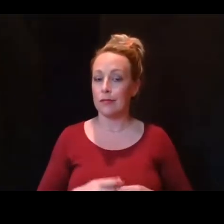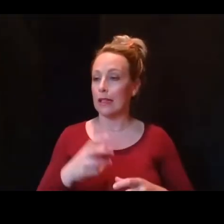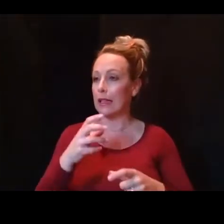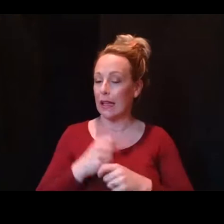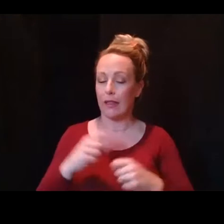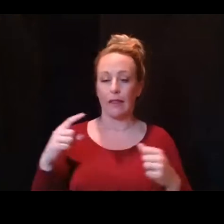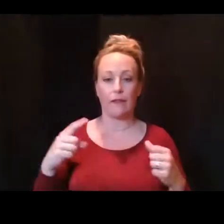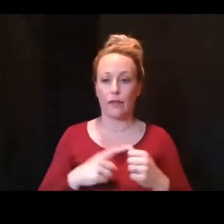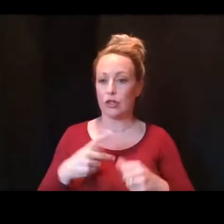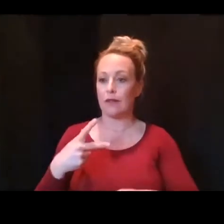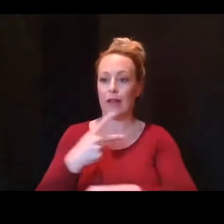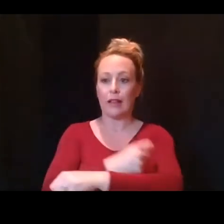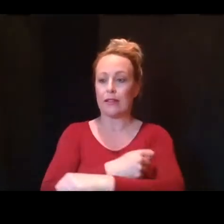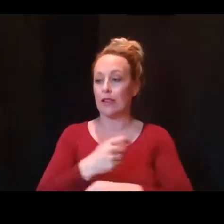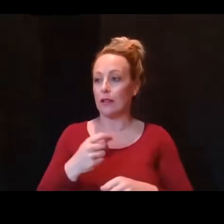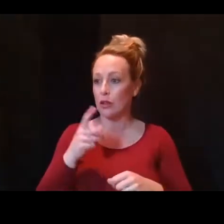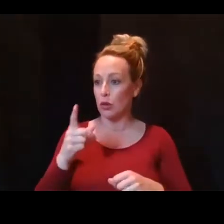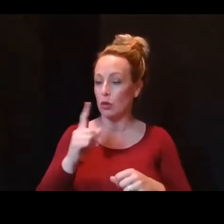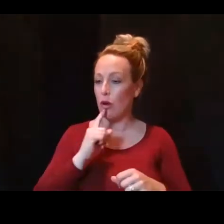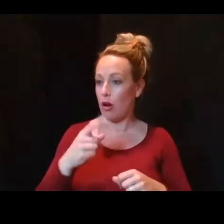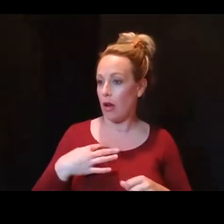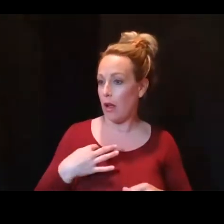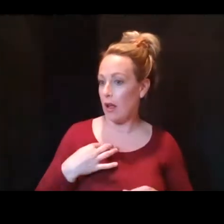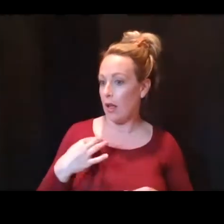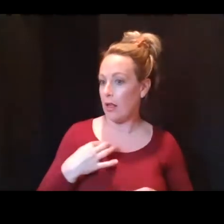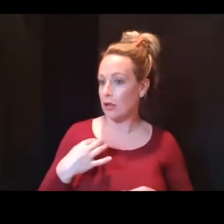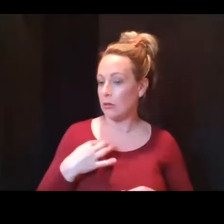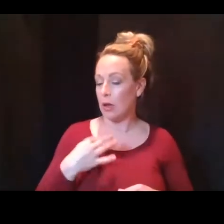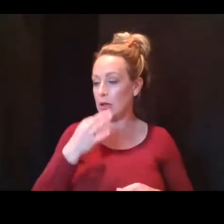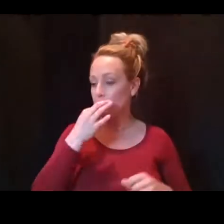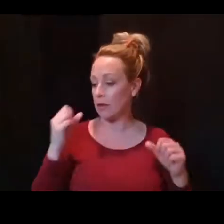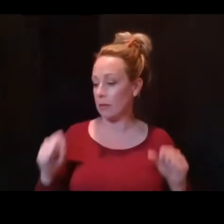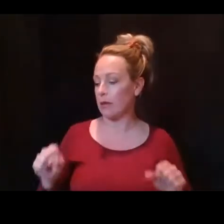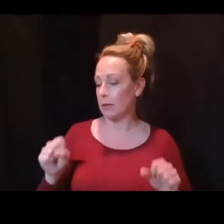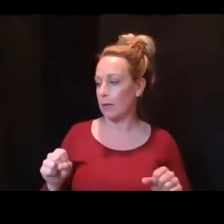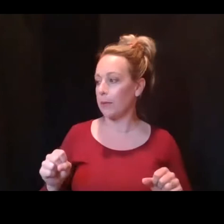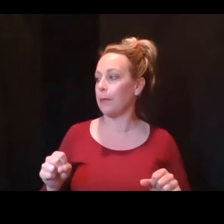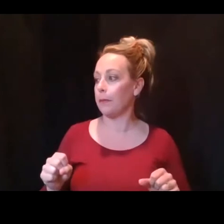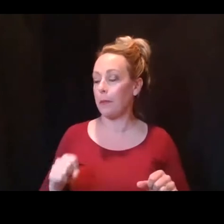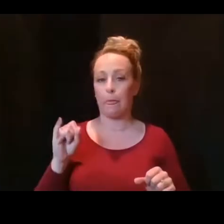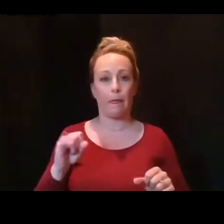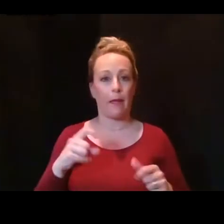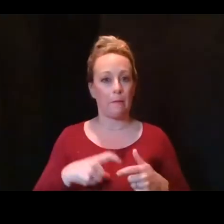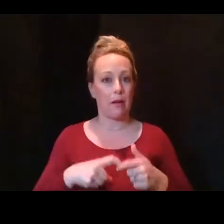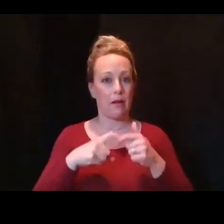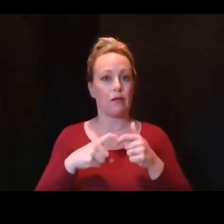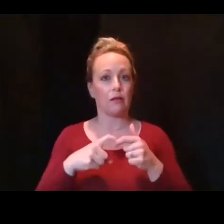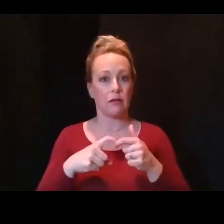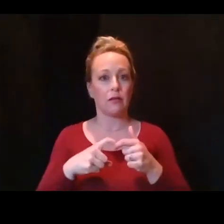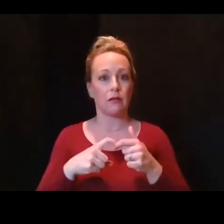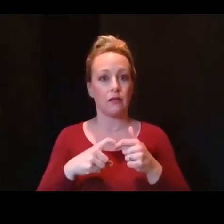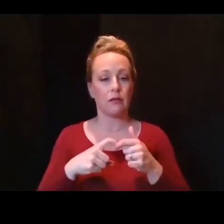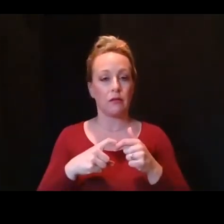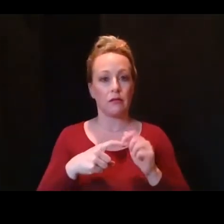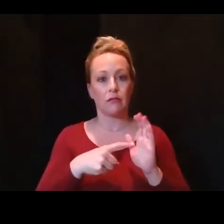vaccine for which you are eligible as soon as you can get it. This pause reflects